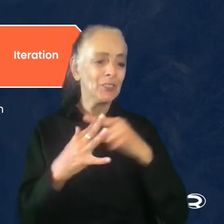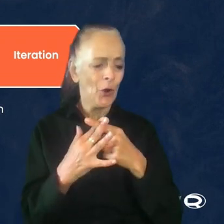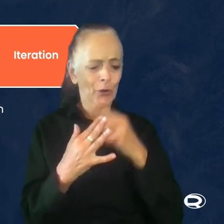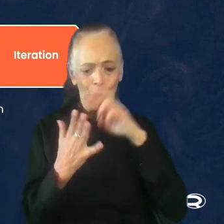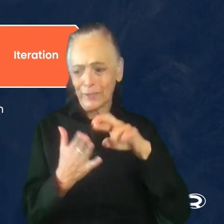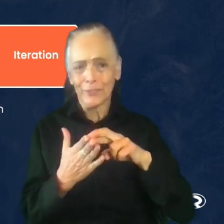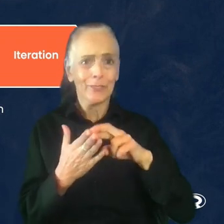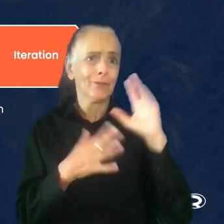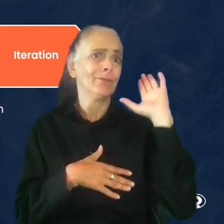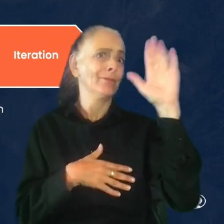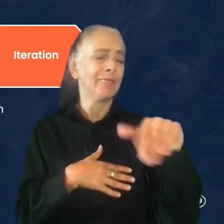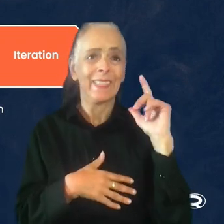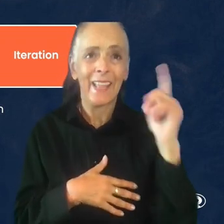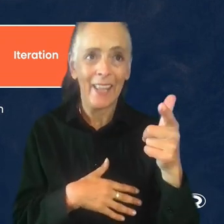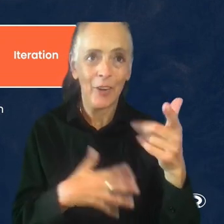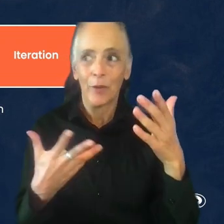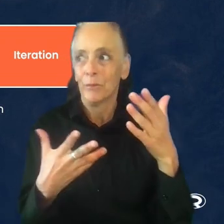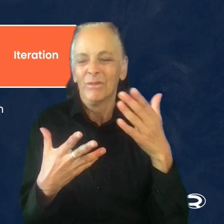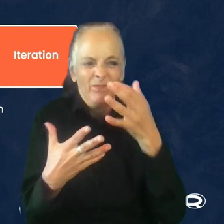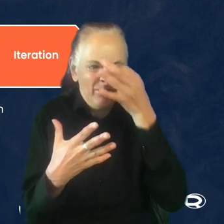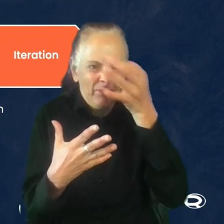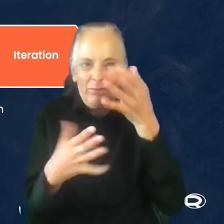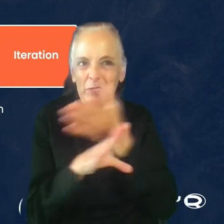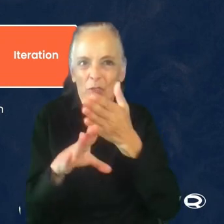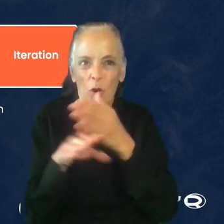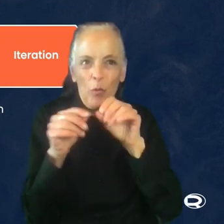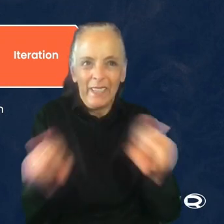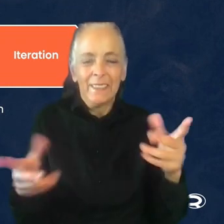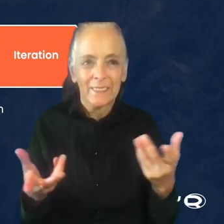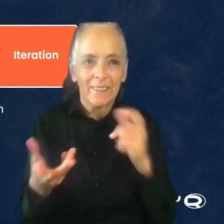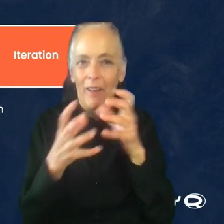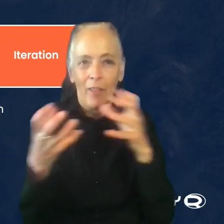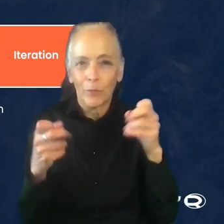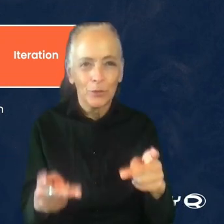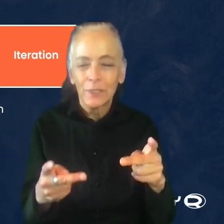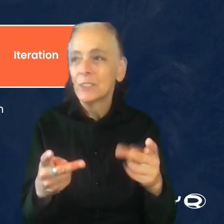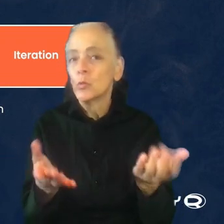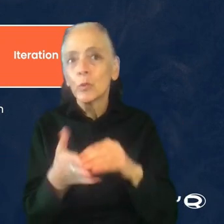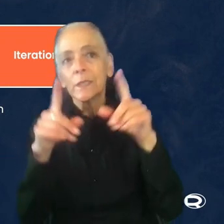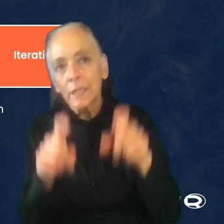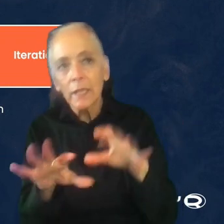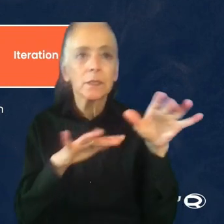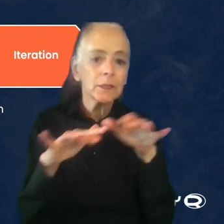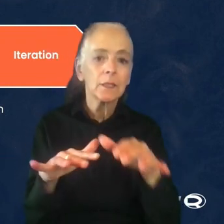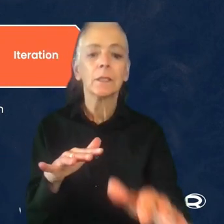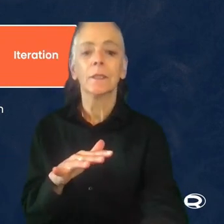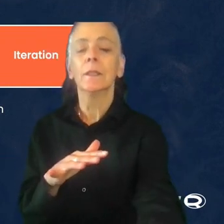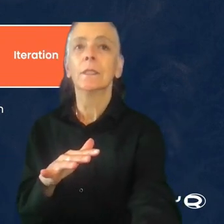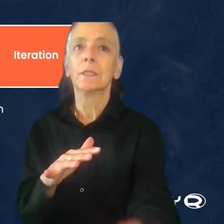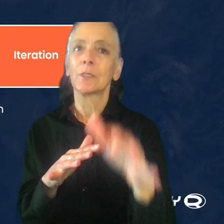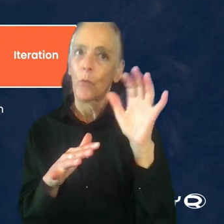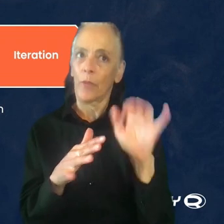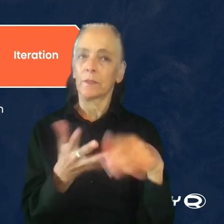so much content and not much opportunity to retest the content and assess how things were processing, this is something